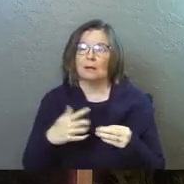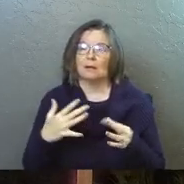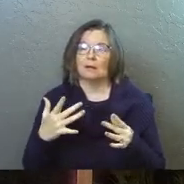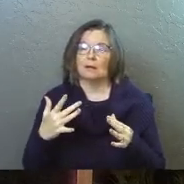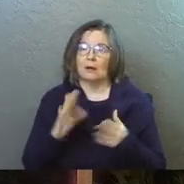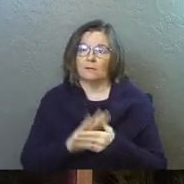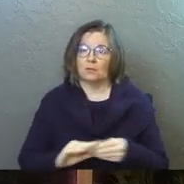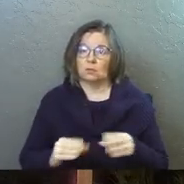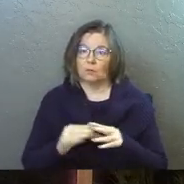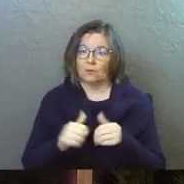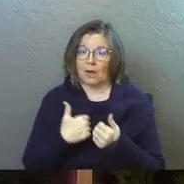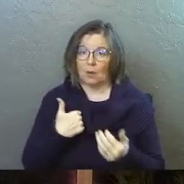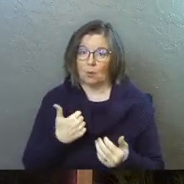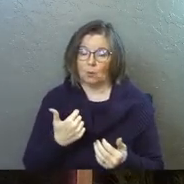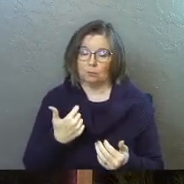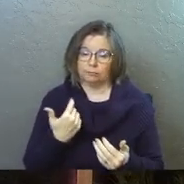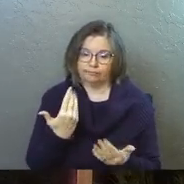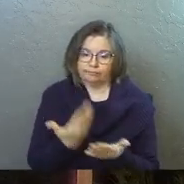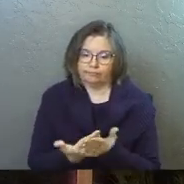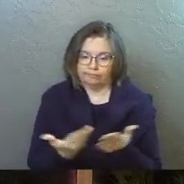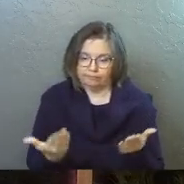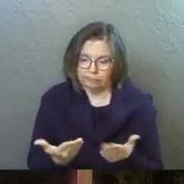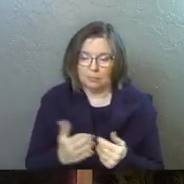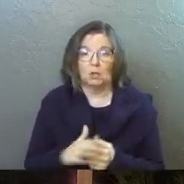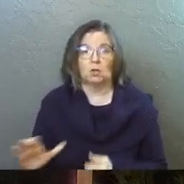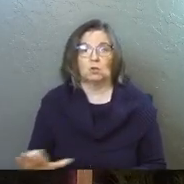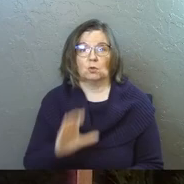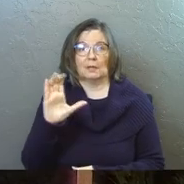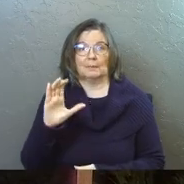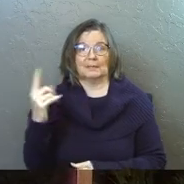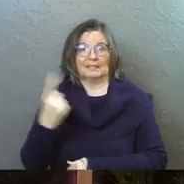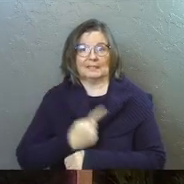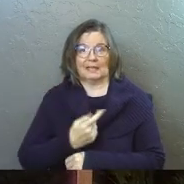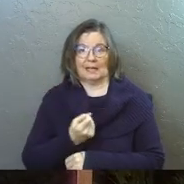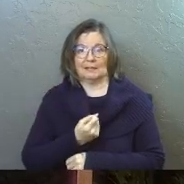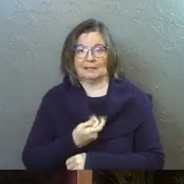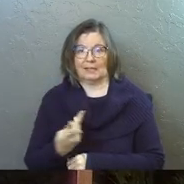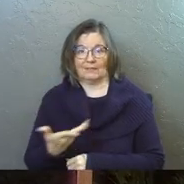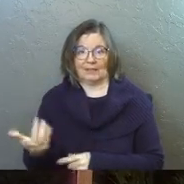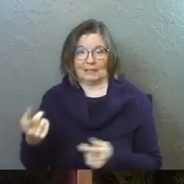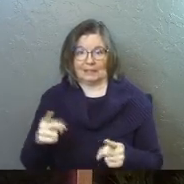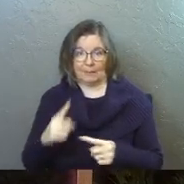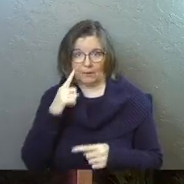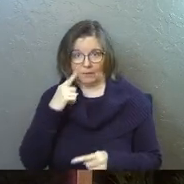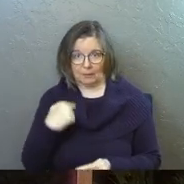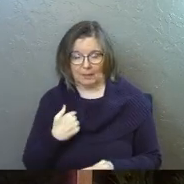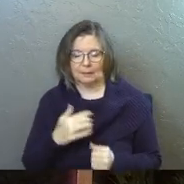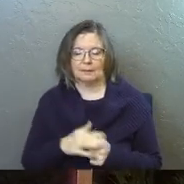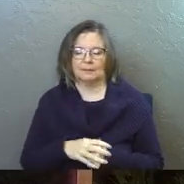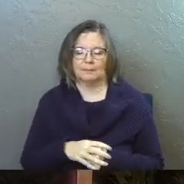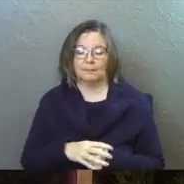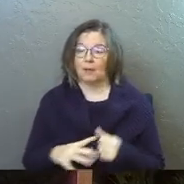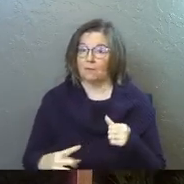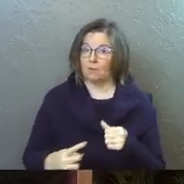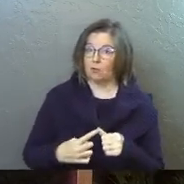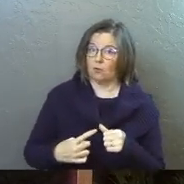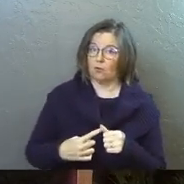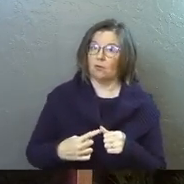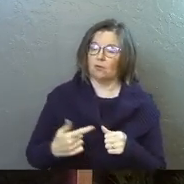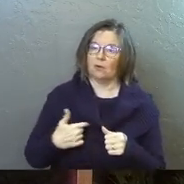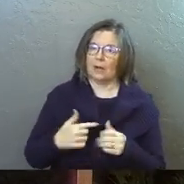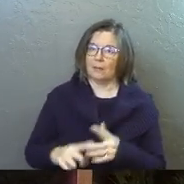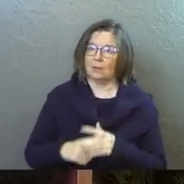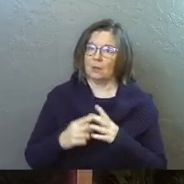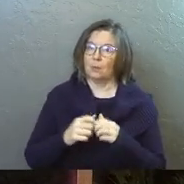story for how we got here. Christmas Day, several things happened for me. The first thing